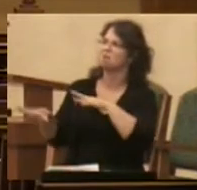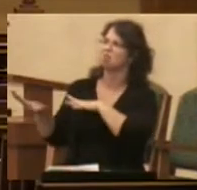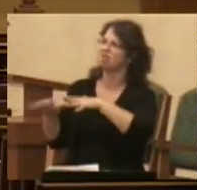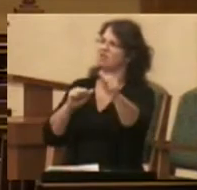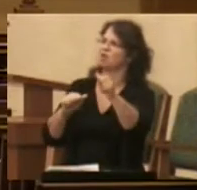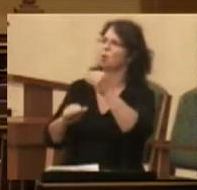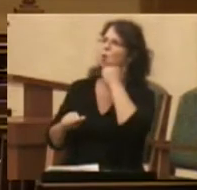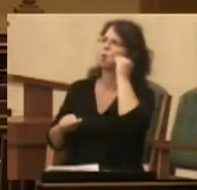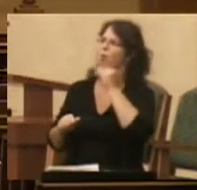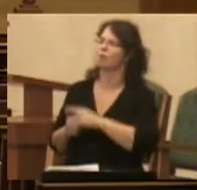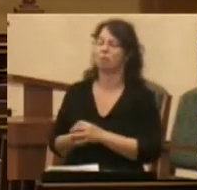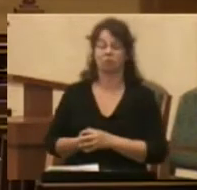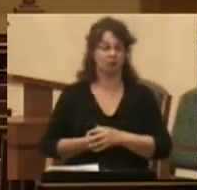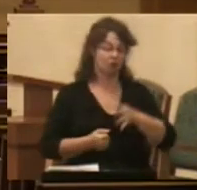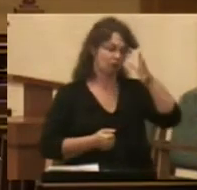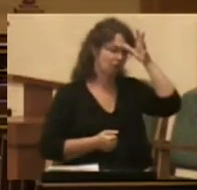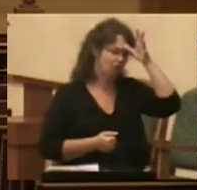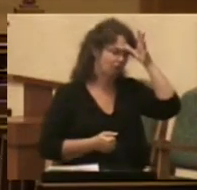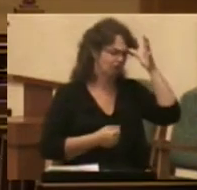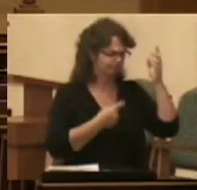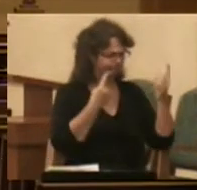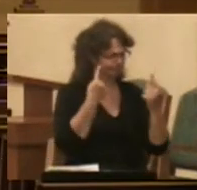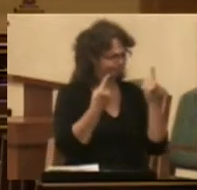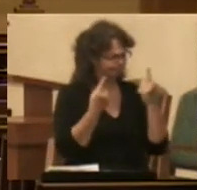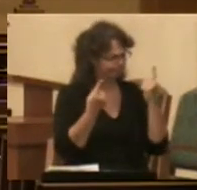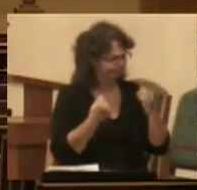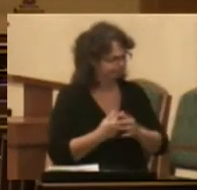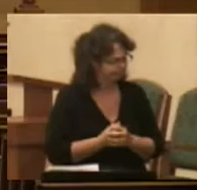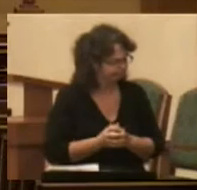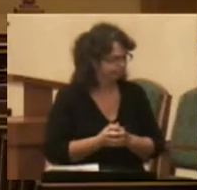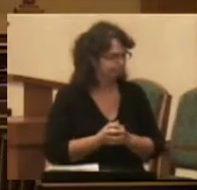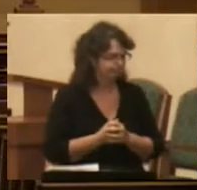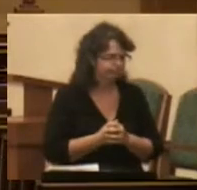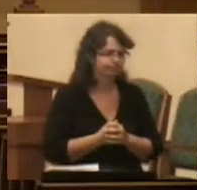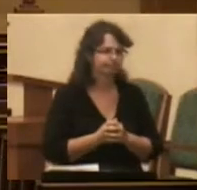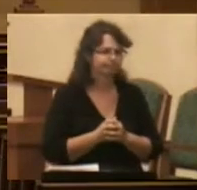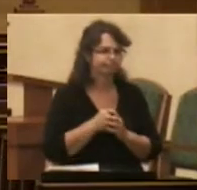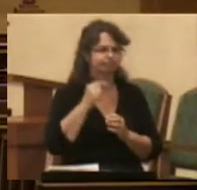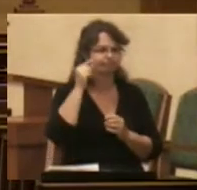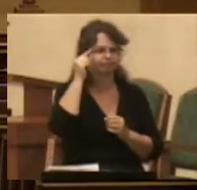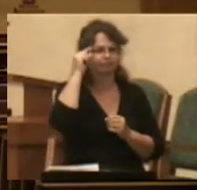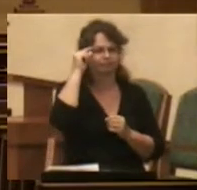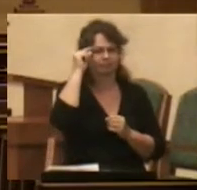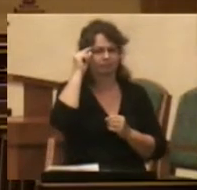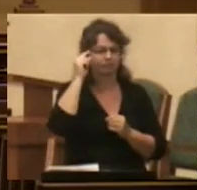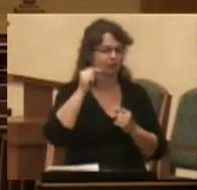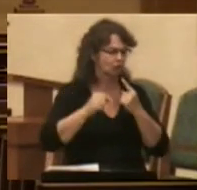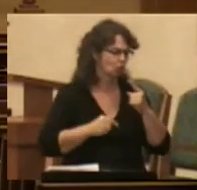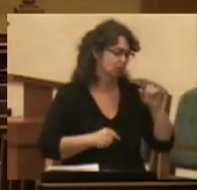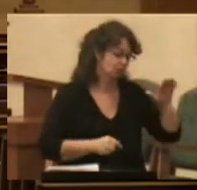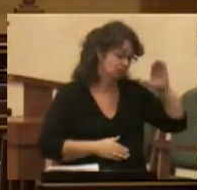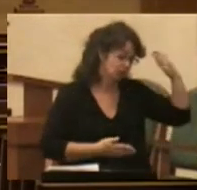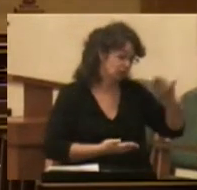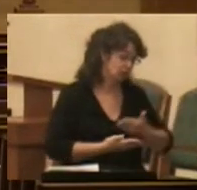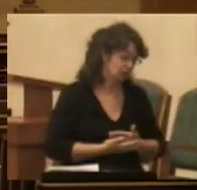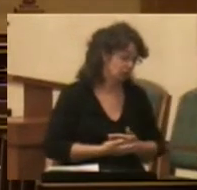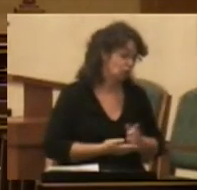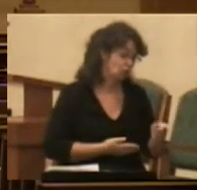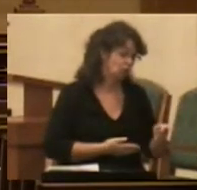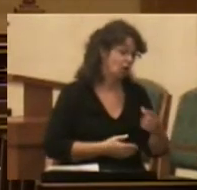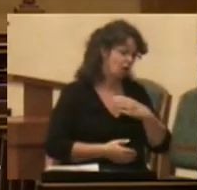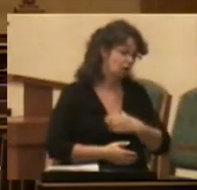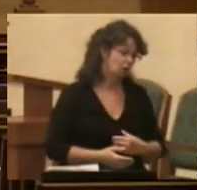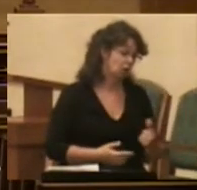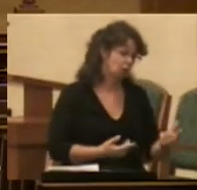The father thought about this logically for a minute and said to his son when you get hungry what are you going to do?